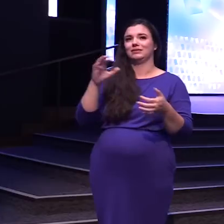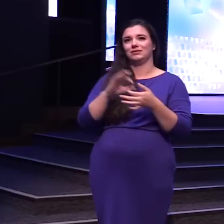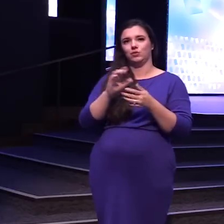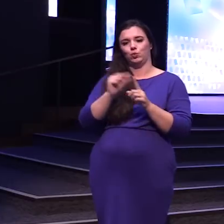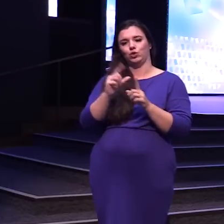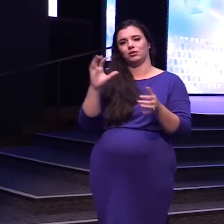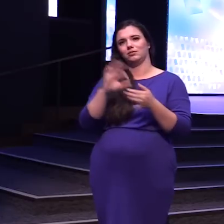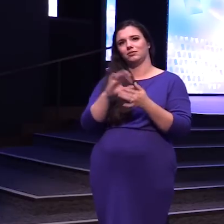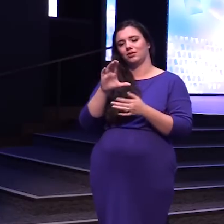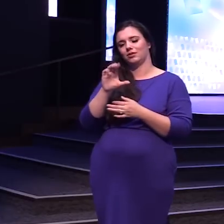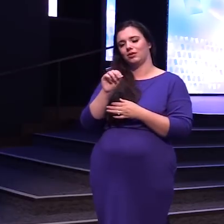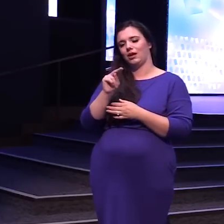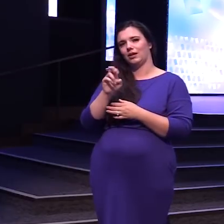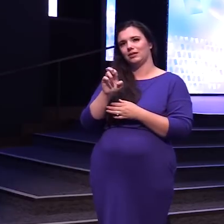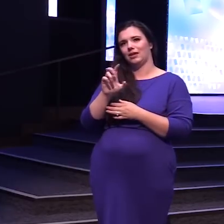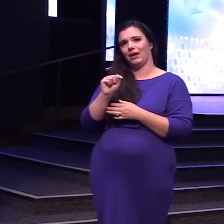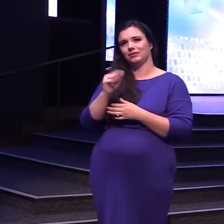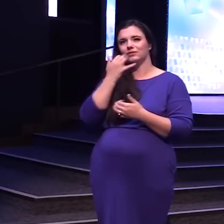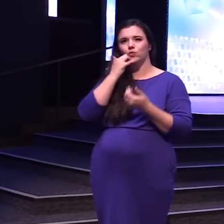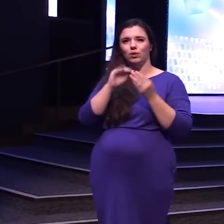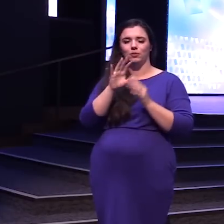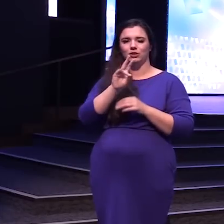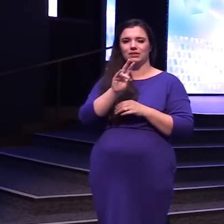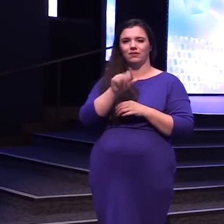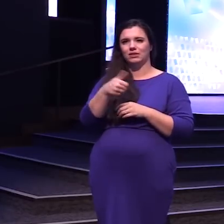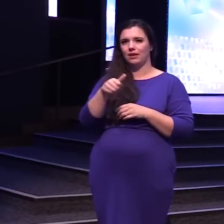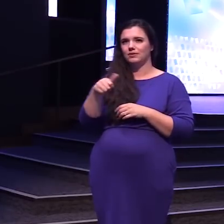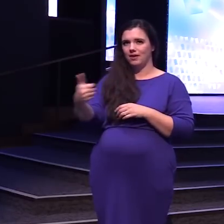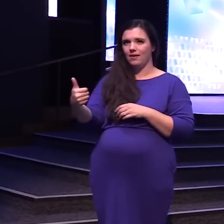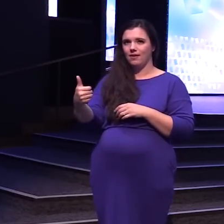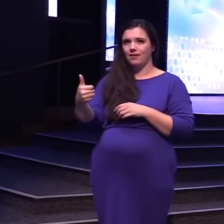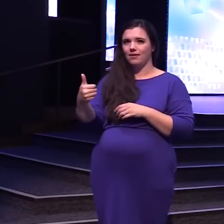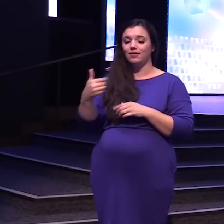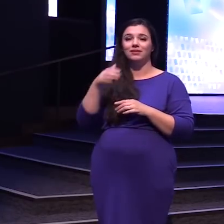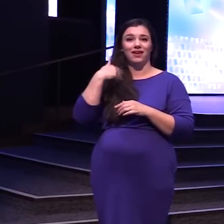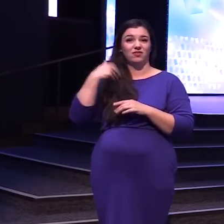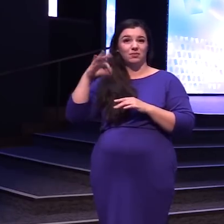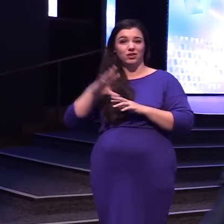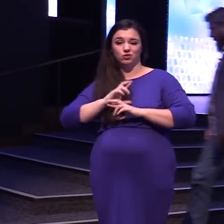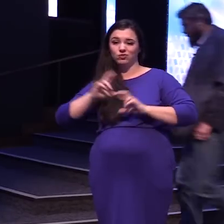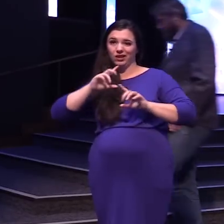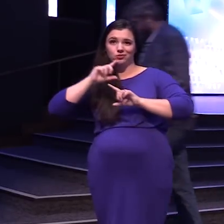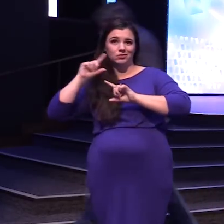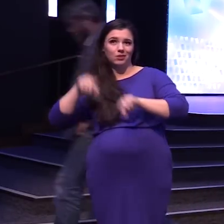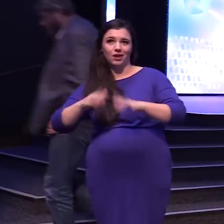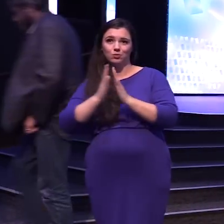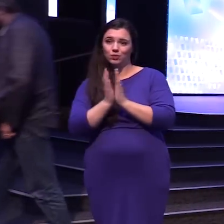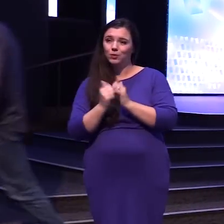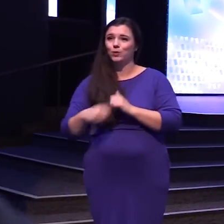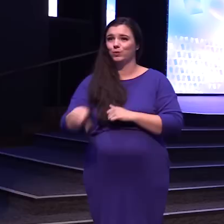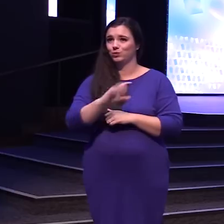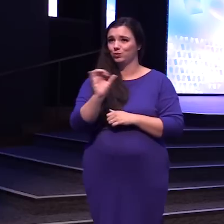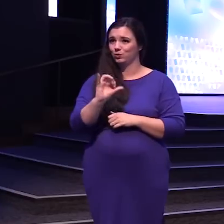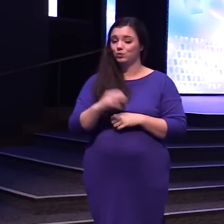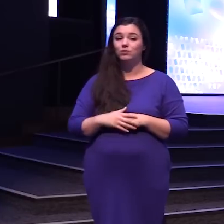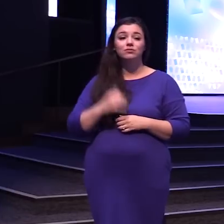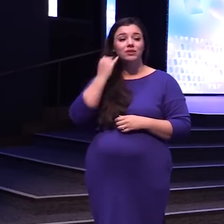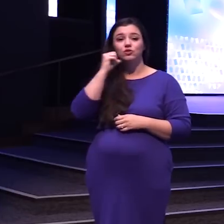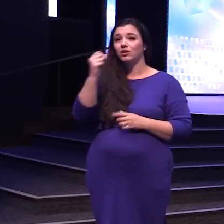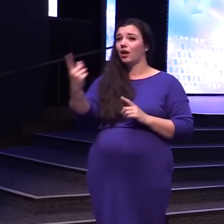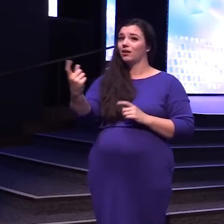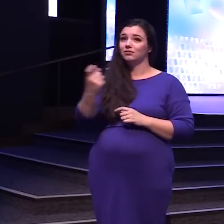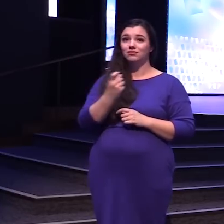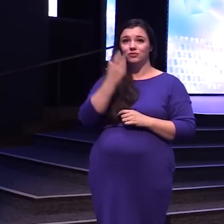To 71010 And We Have A Team Of Past Respond To You And Pray With You As Well If You're Not Coming